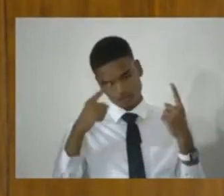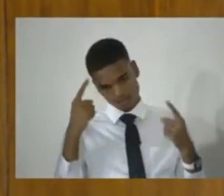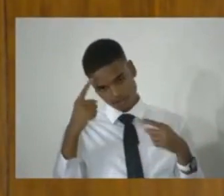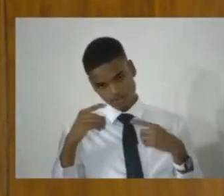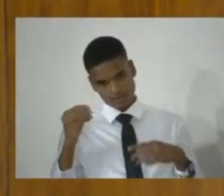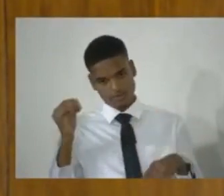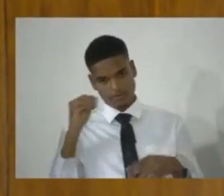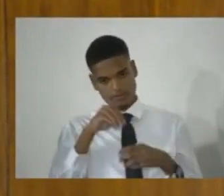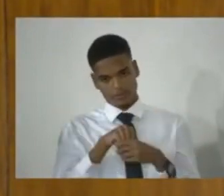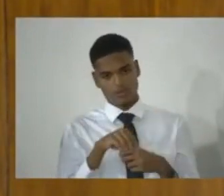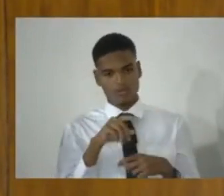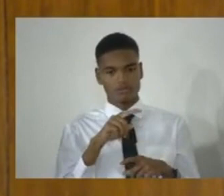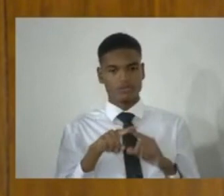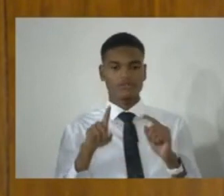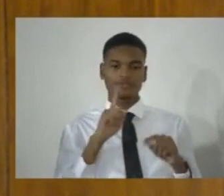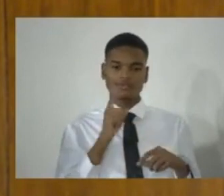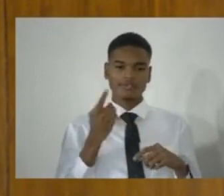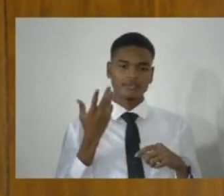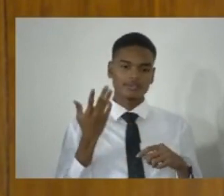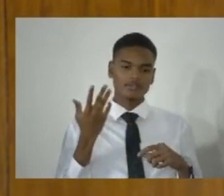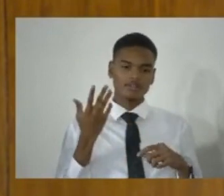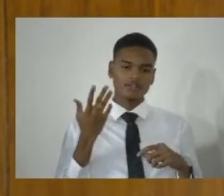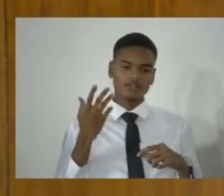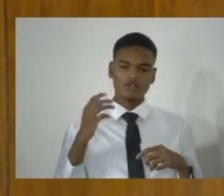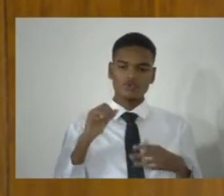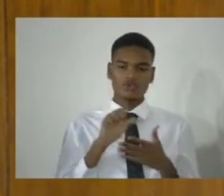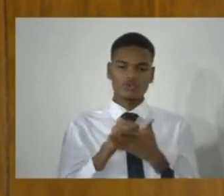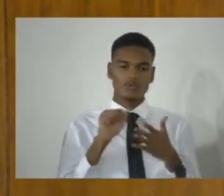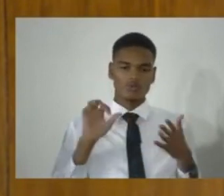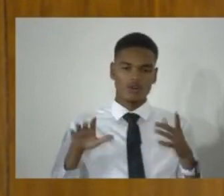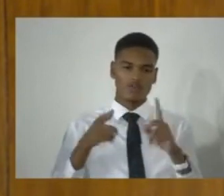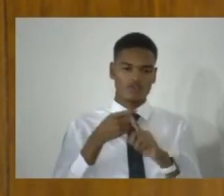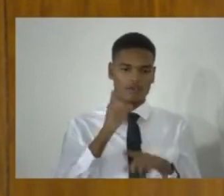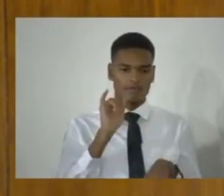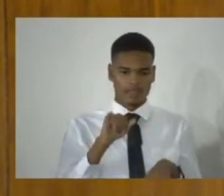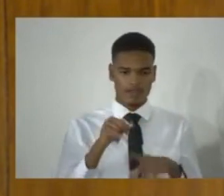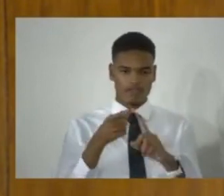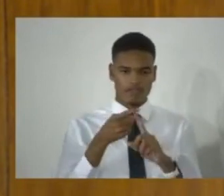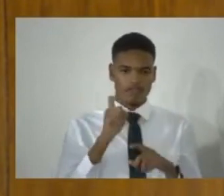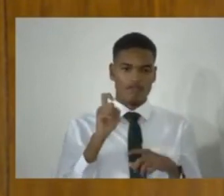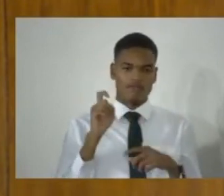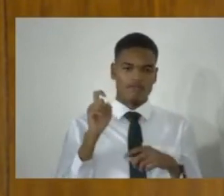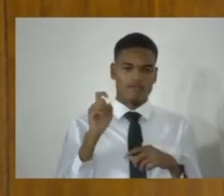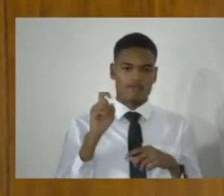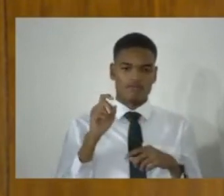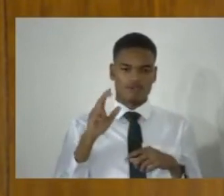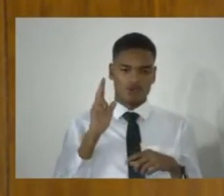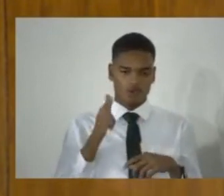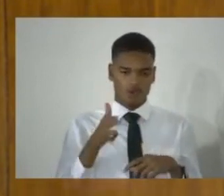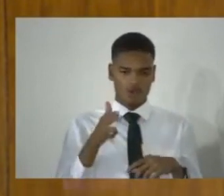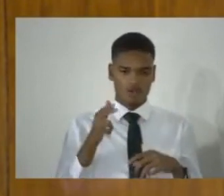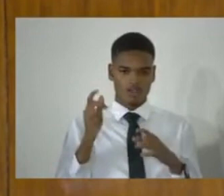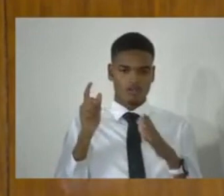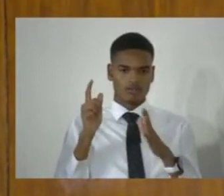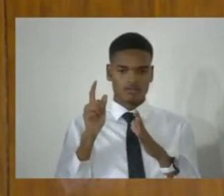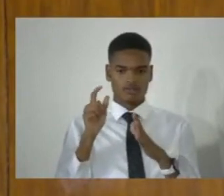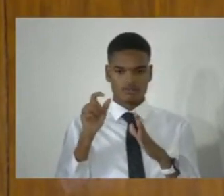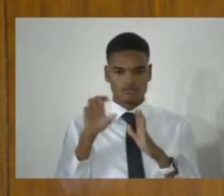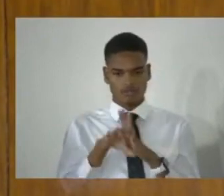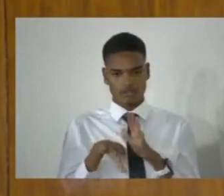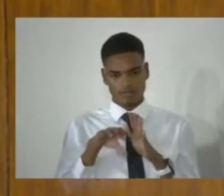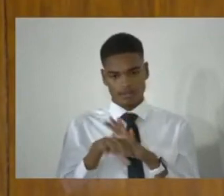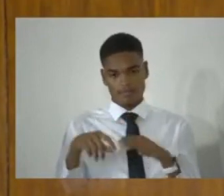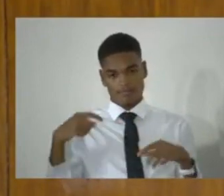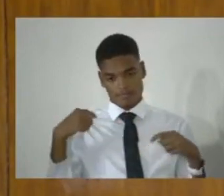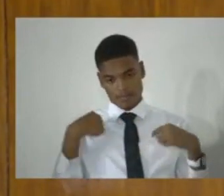In particular, the removal of that facility going forward from firearm offences. I feel I feel flying in the dark. I